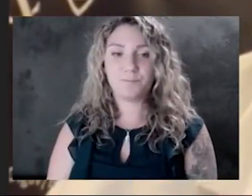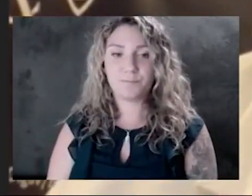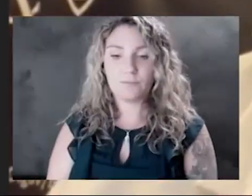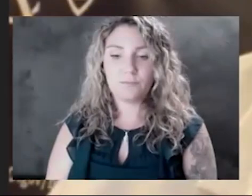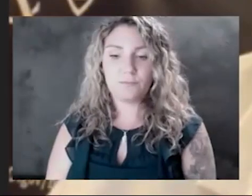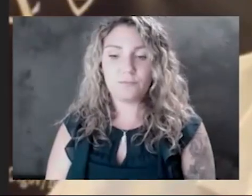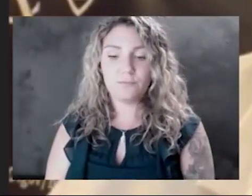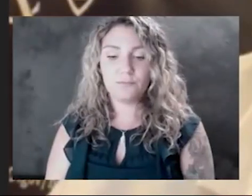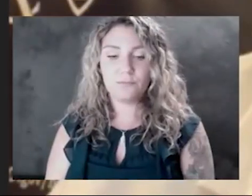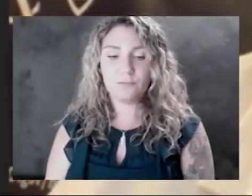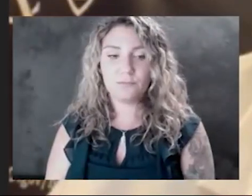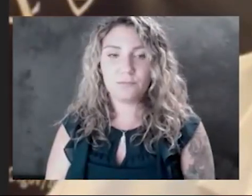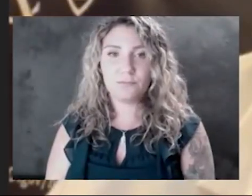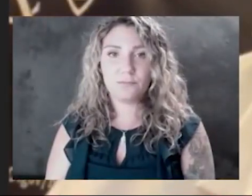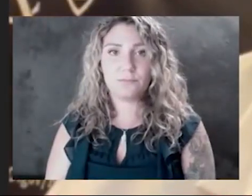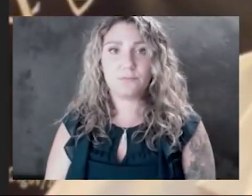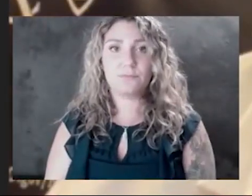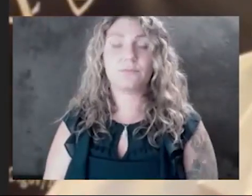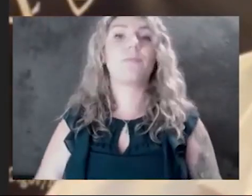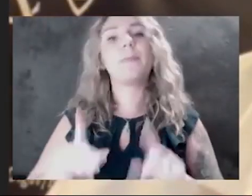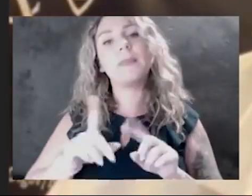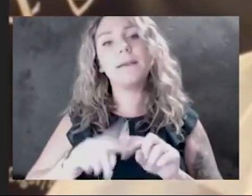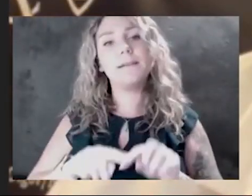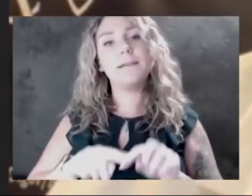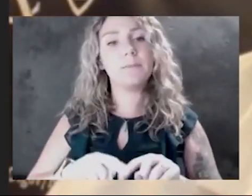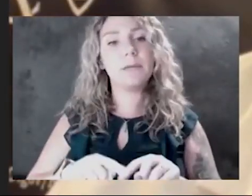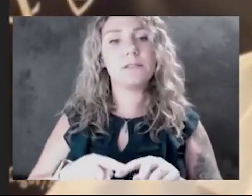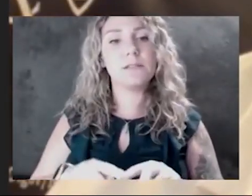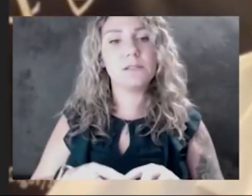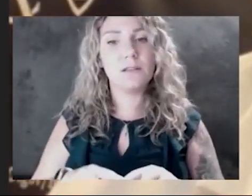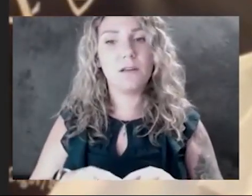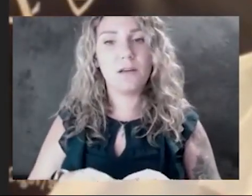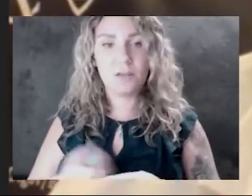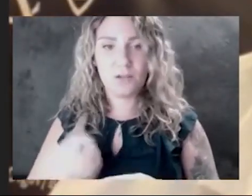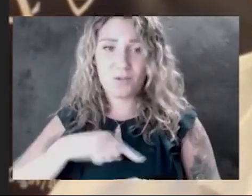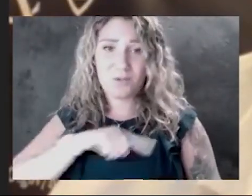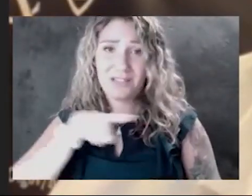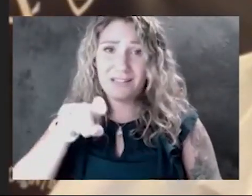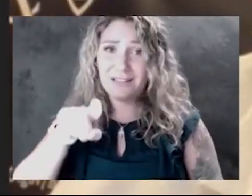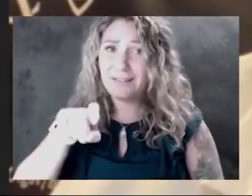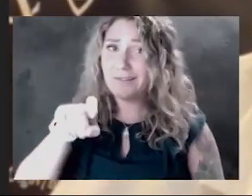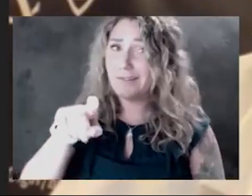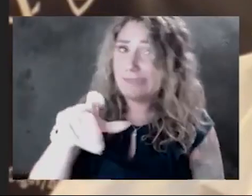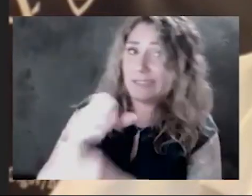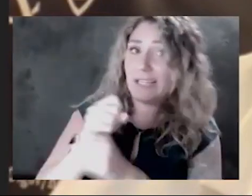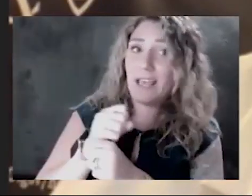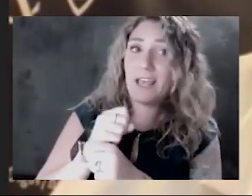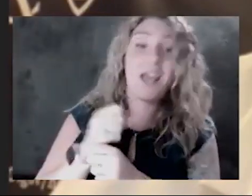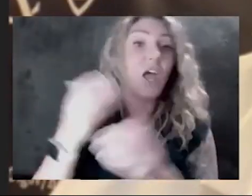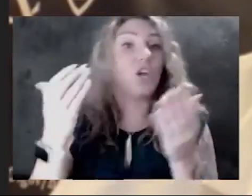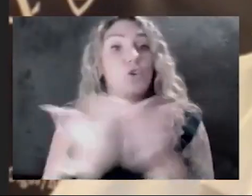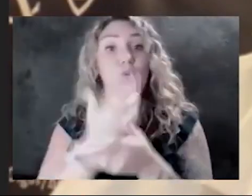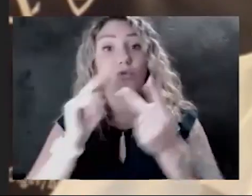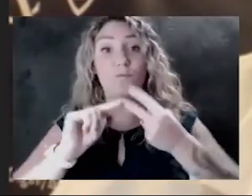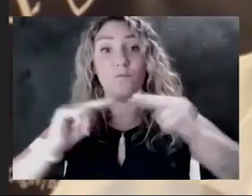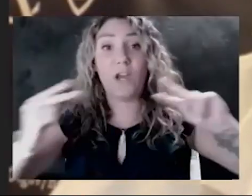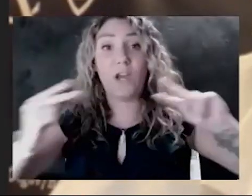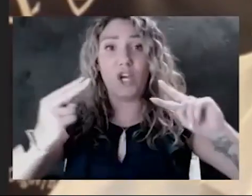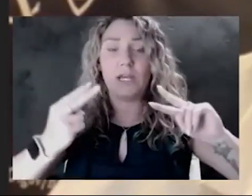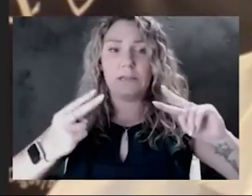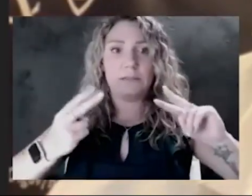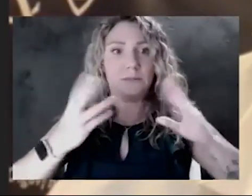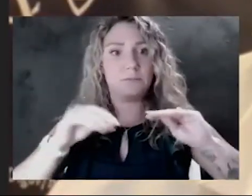It really depends on do we get another variant that's even more contagious and may